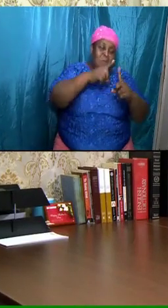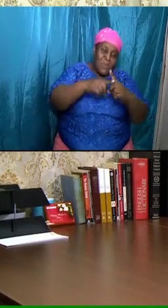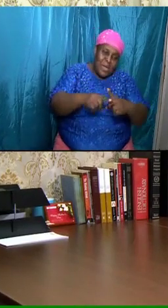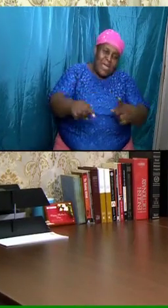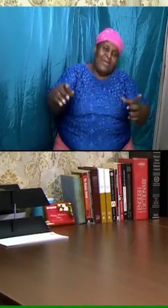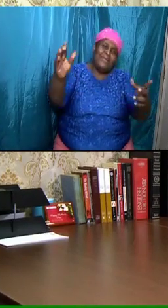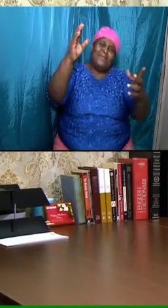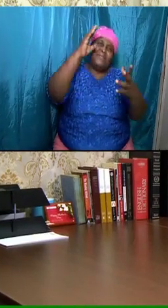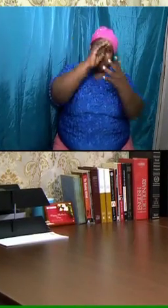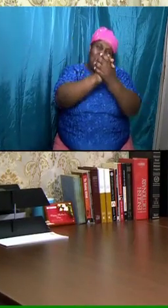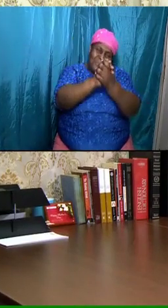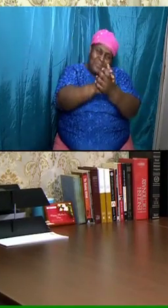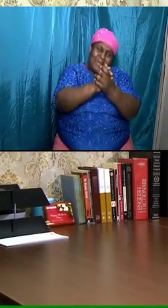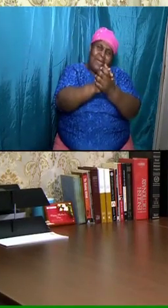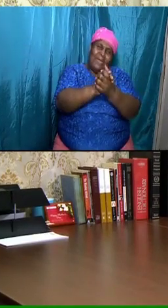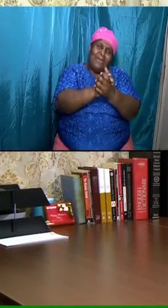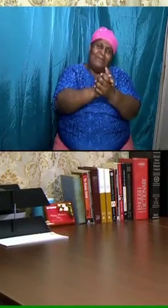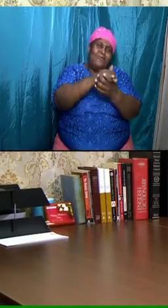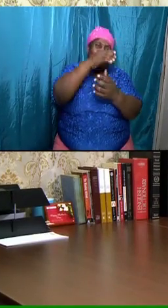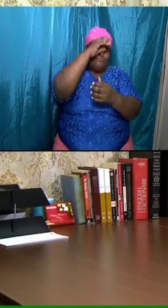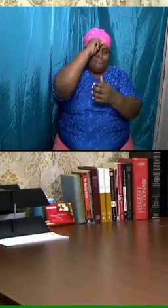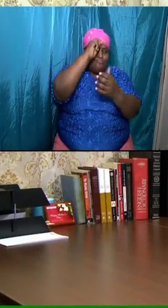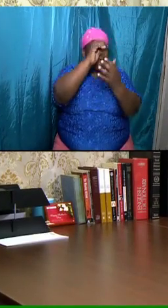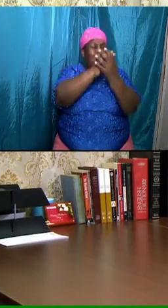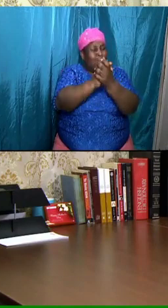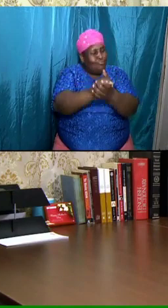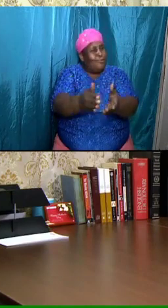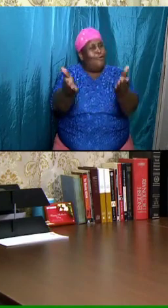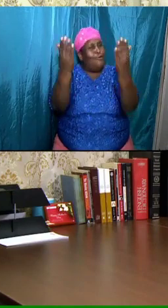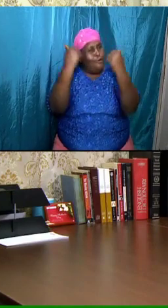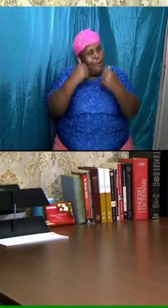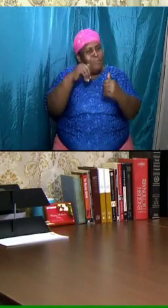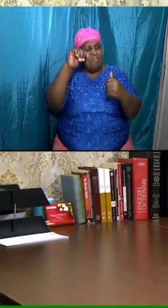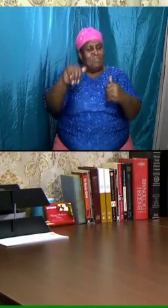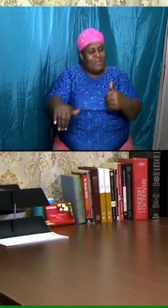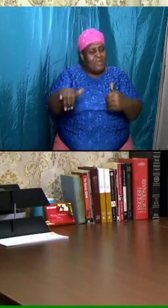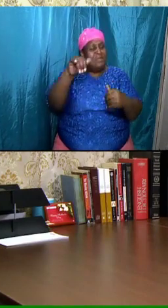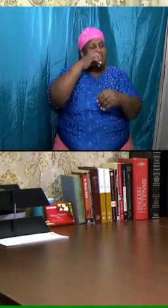room came that particular night she